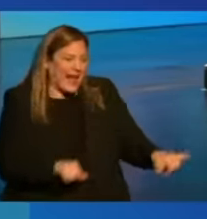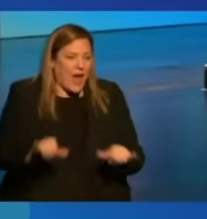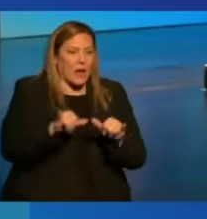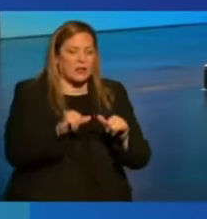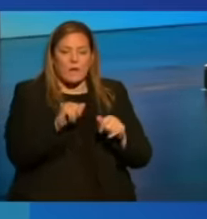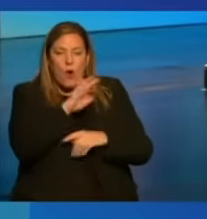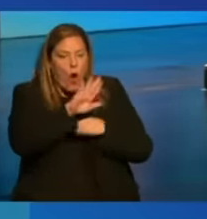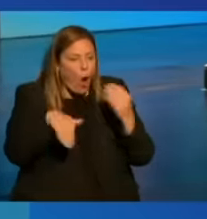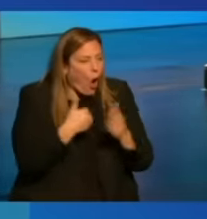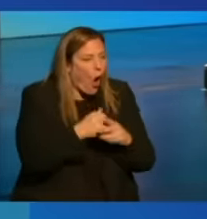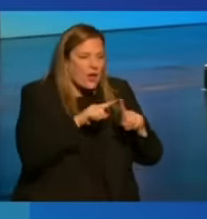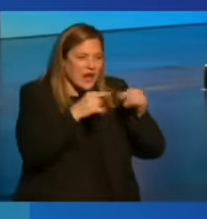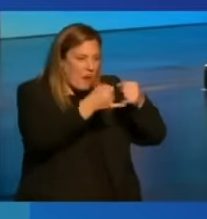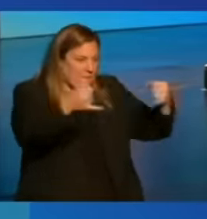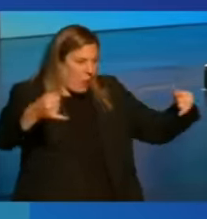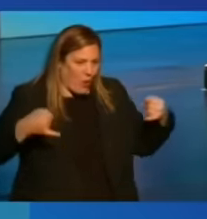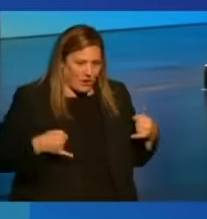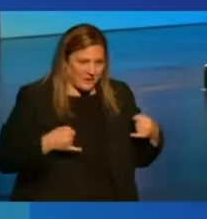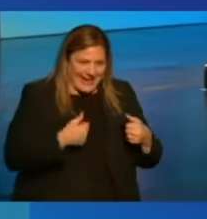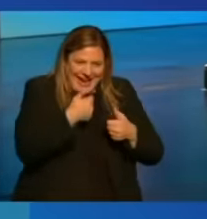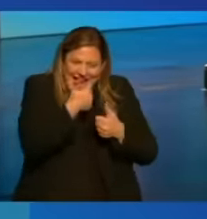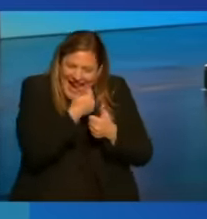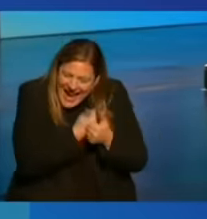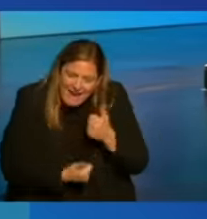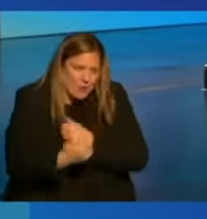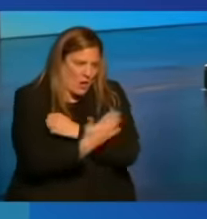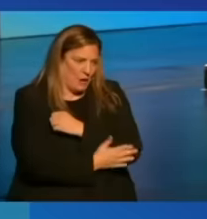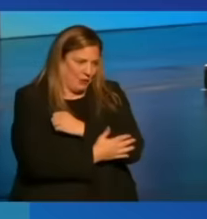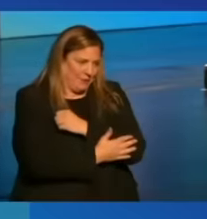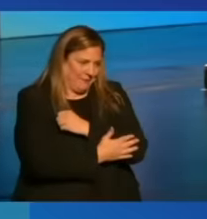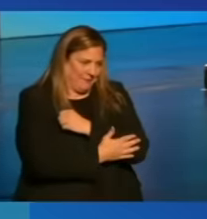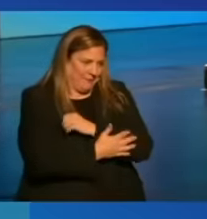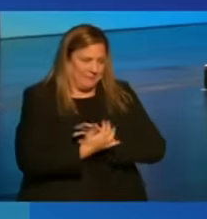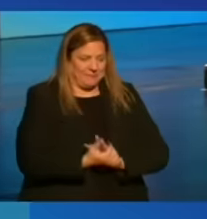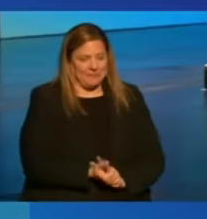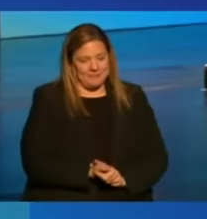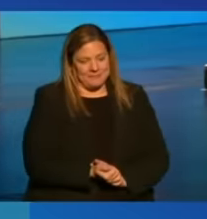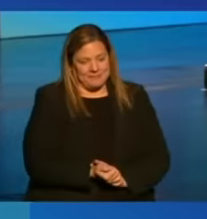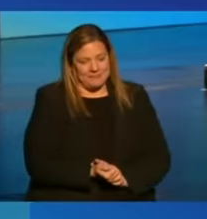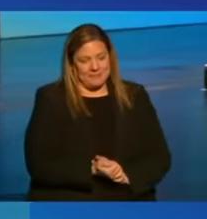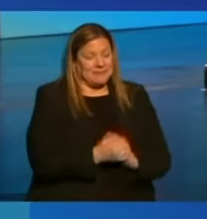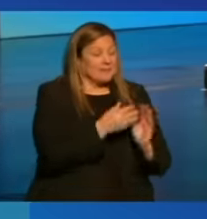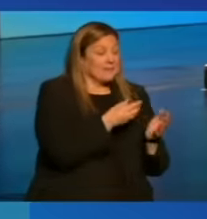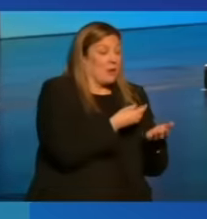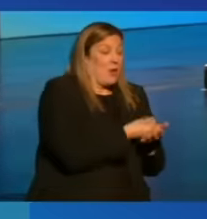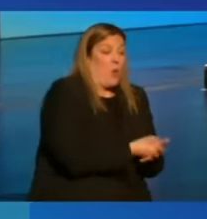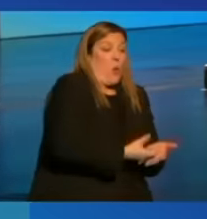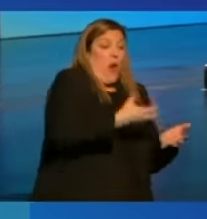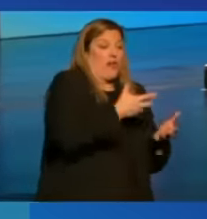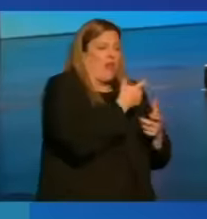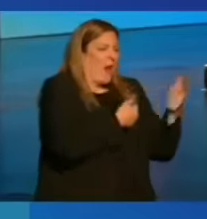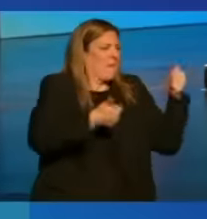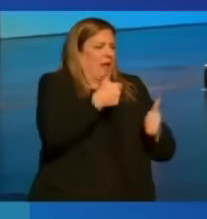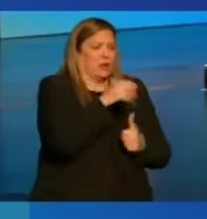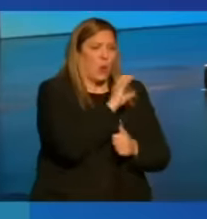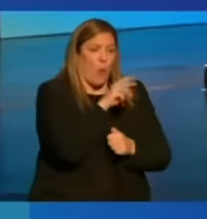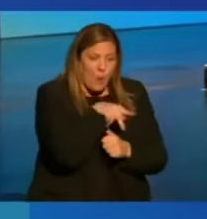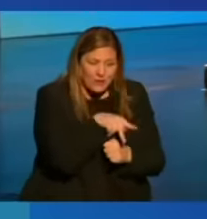As I said earlier, in every country, the wealthy, the biggest corporations,